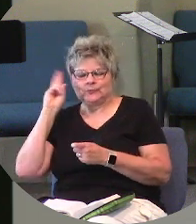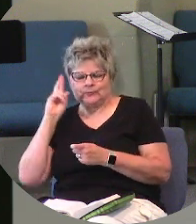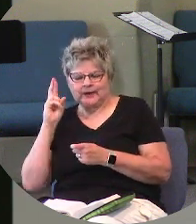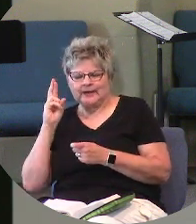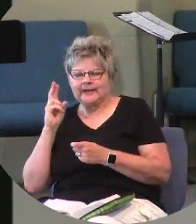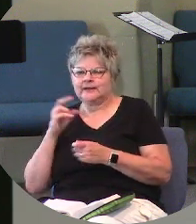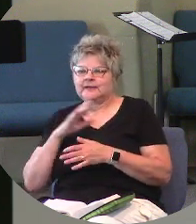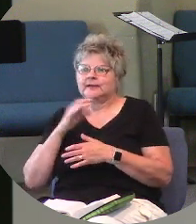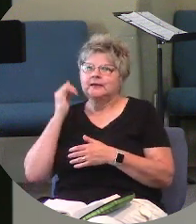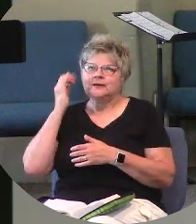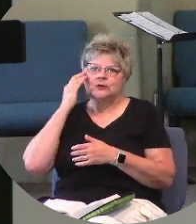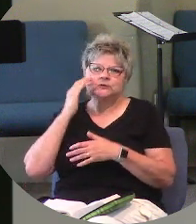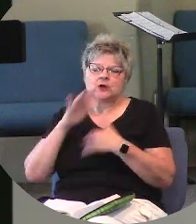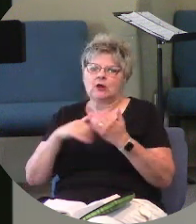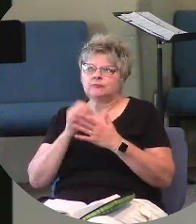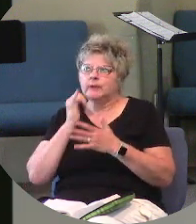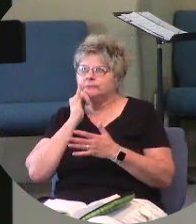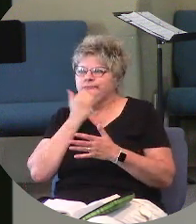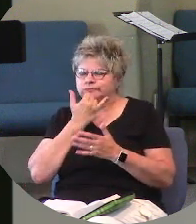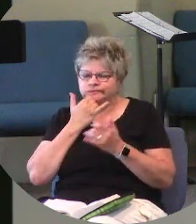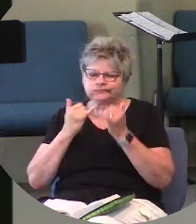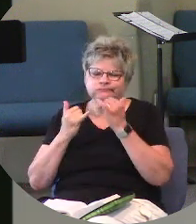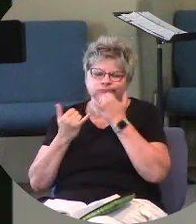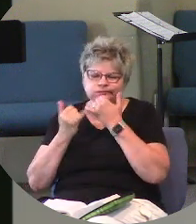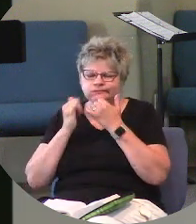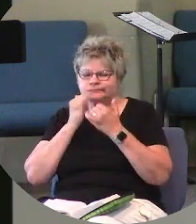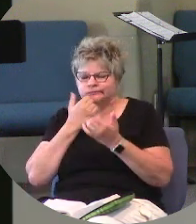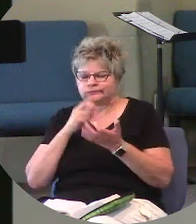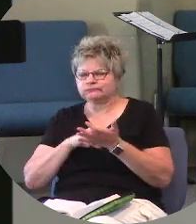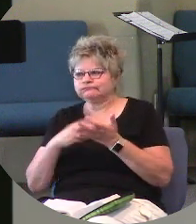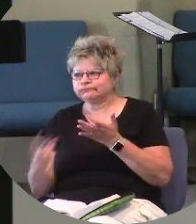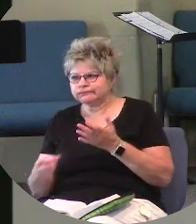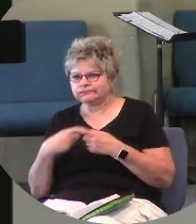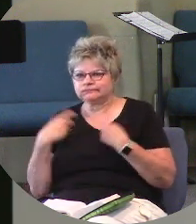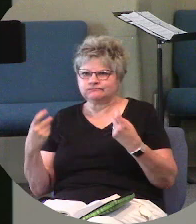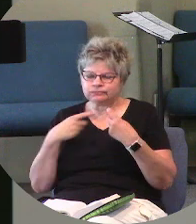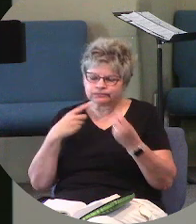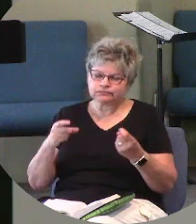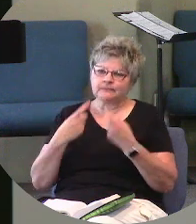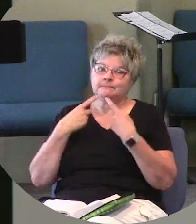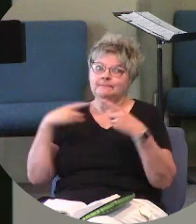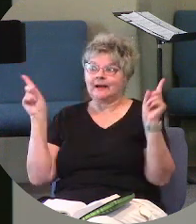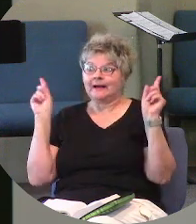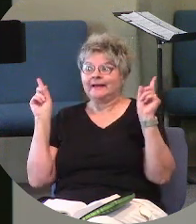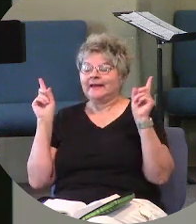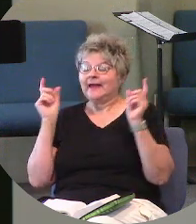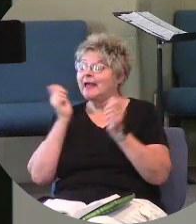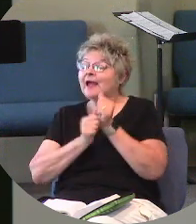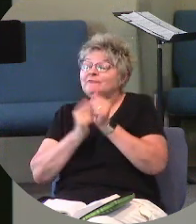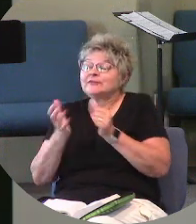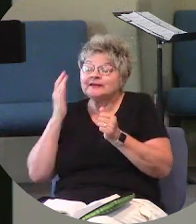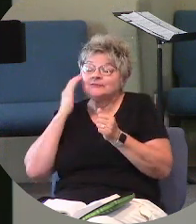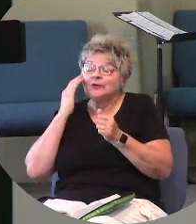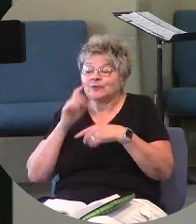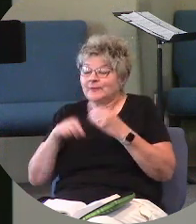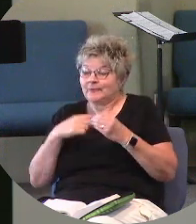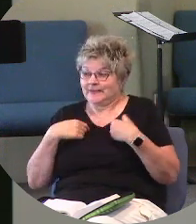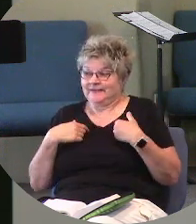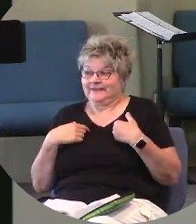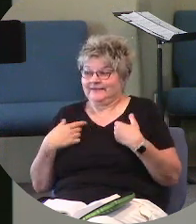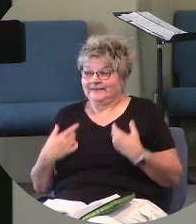my blemishes, all of my failures, all of my sin, all of my successes, everything there is to know about me.